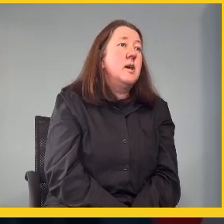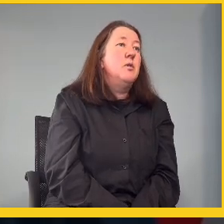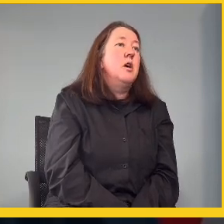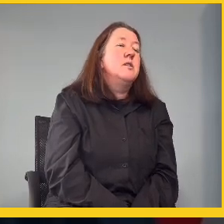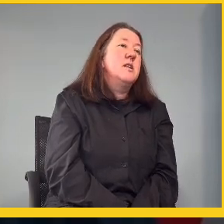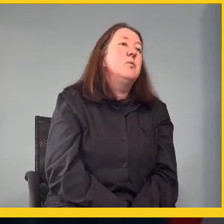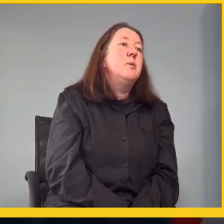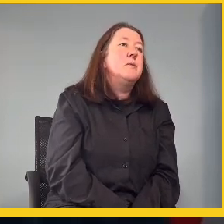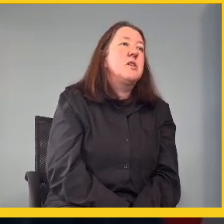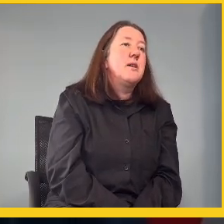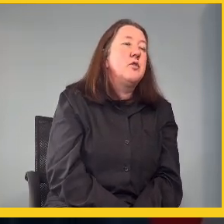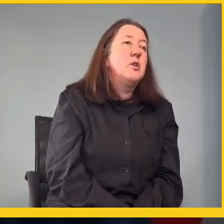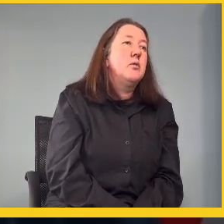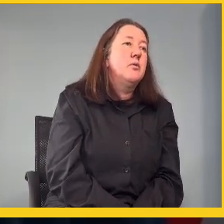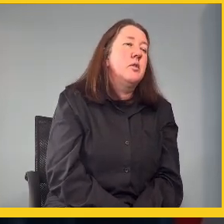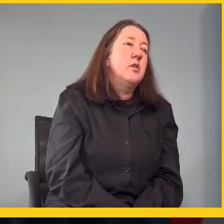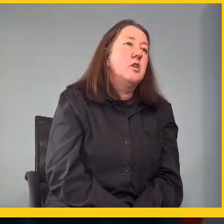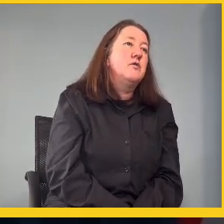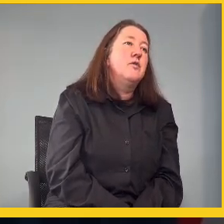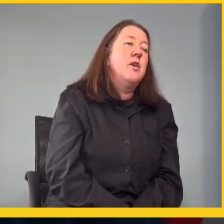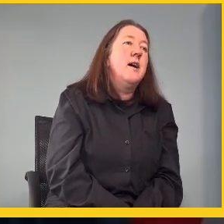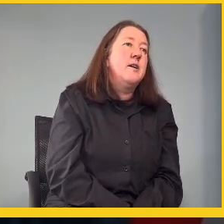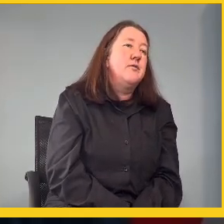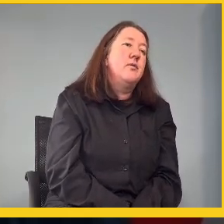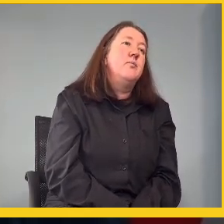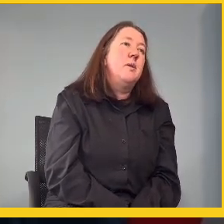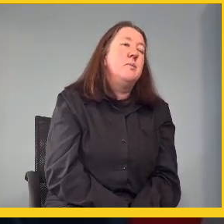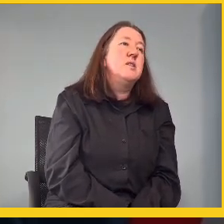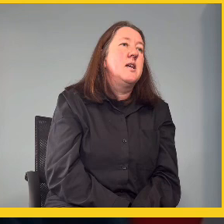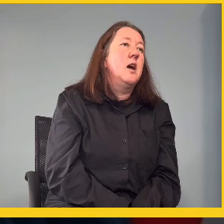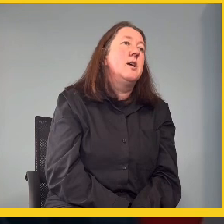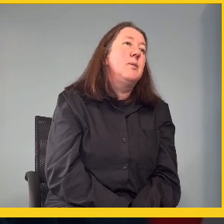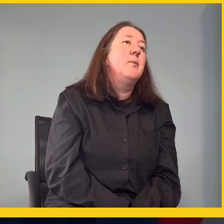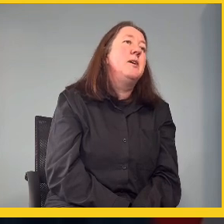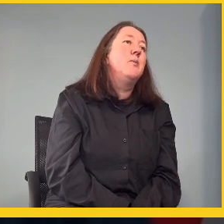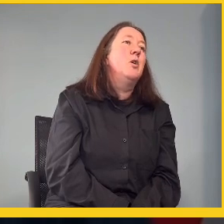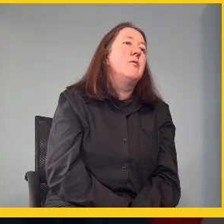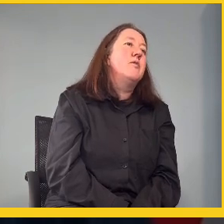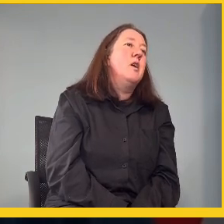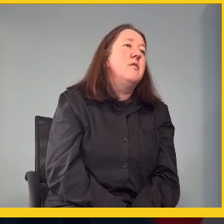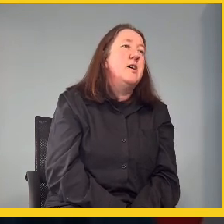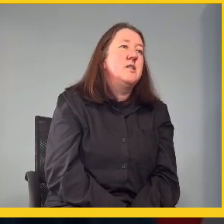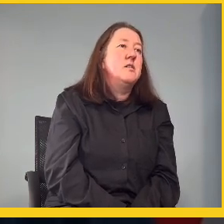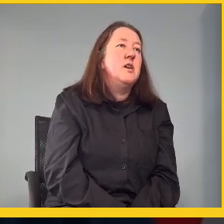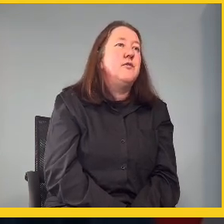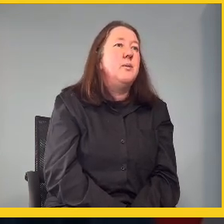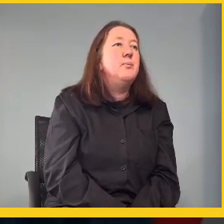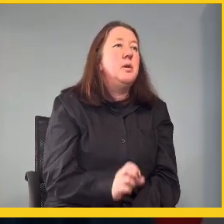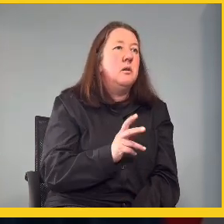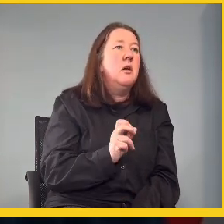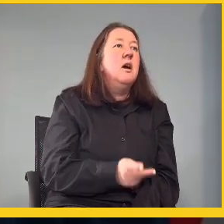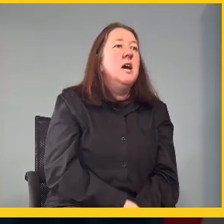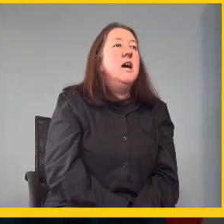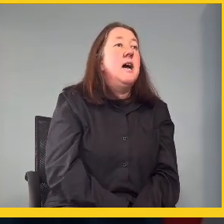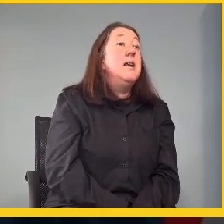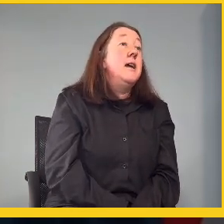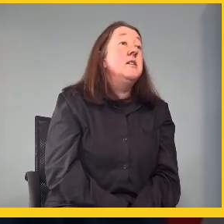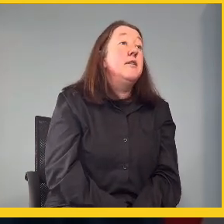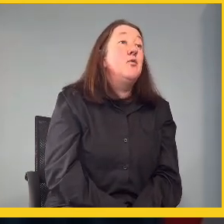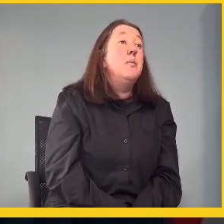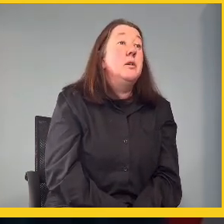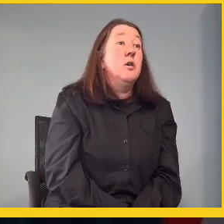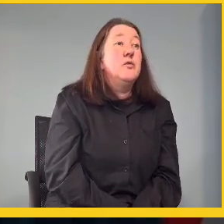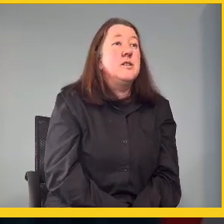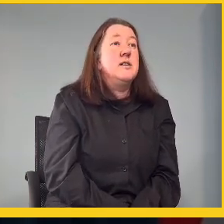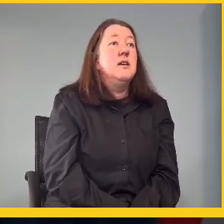elections came around, said, because South Africa are five members, and I became one of the five as a deaf MP. And